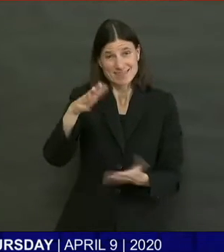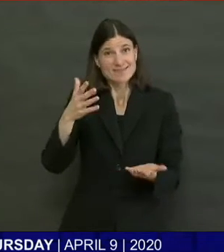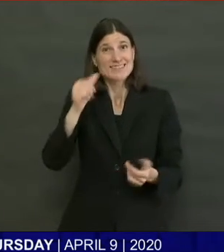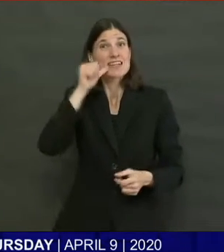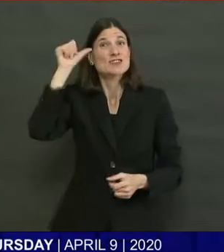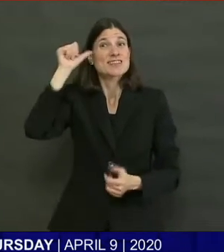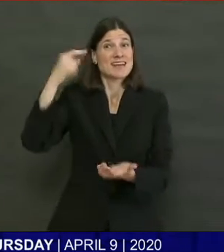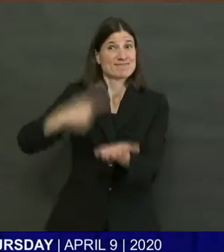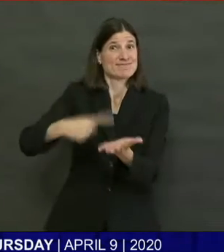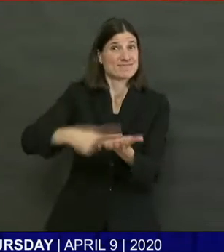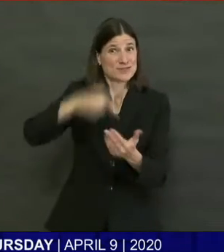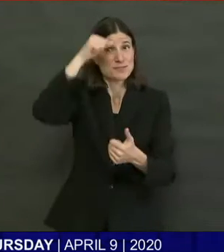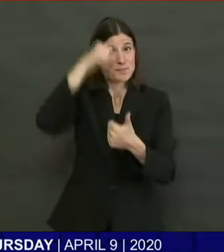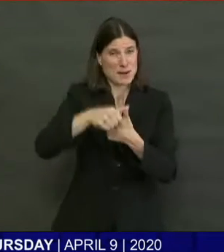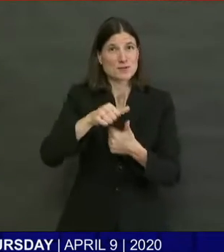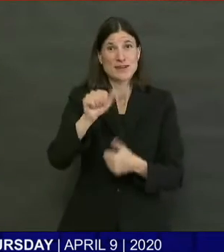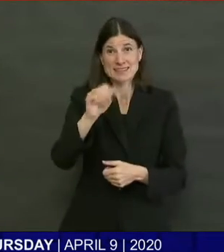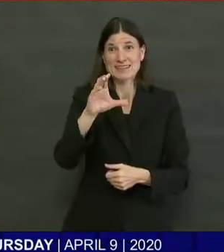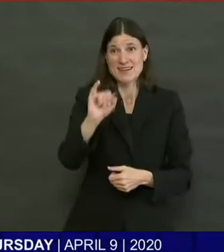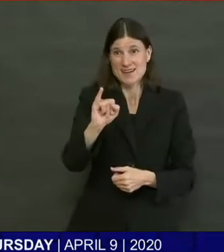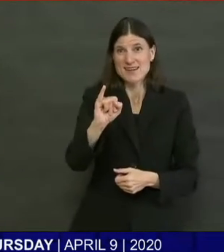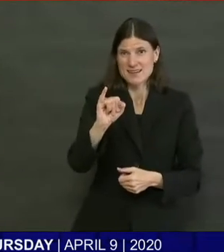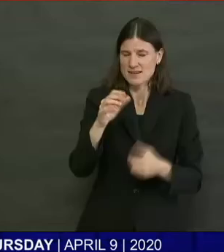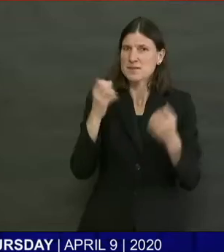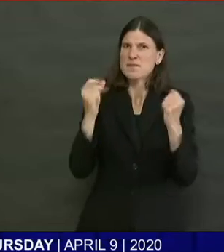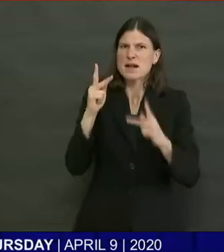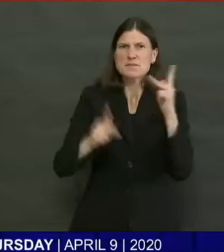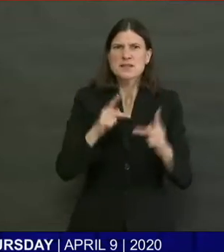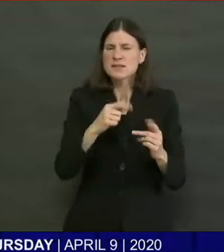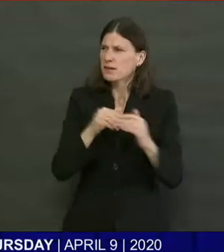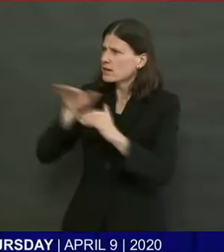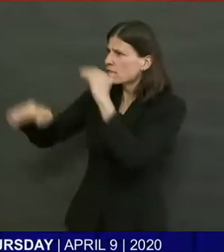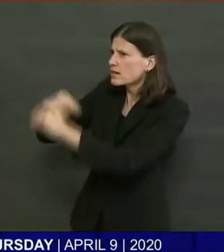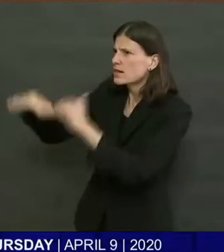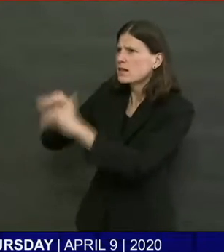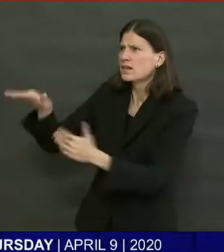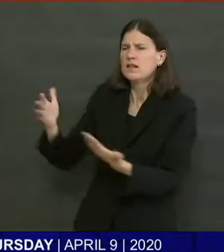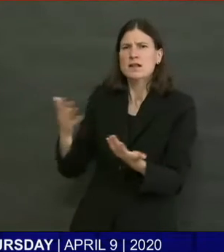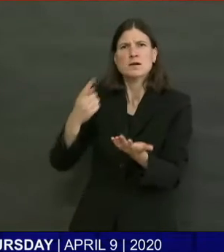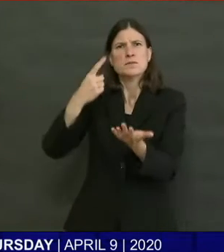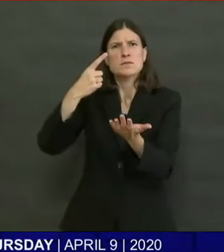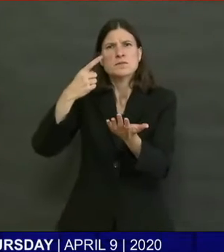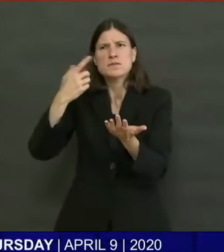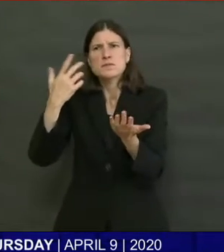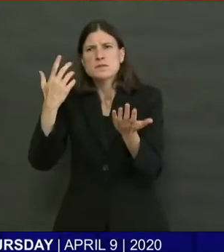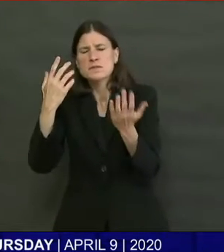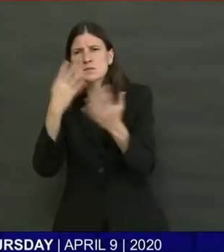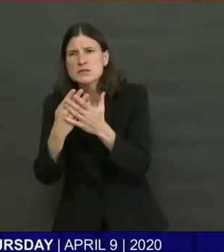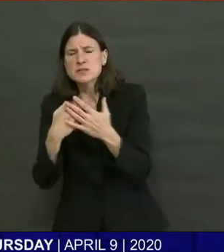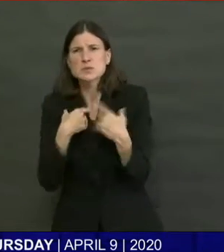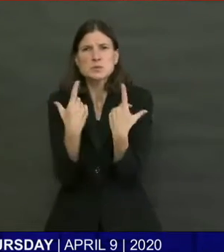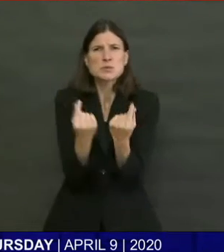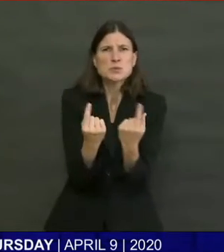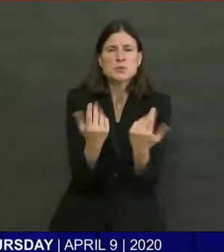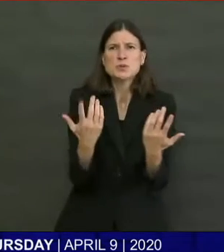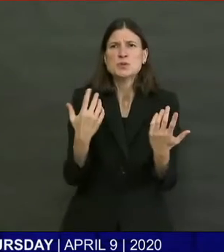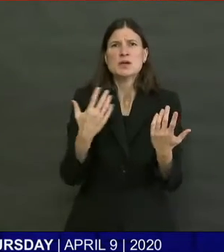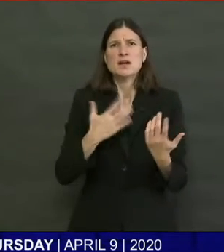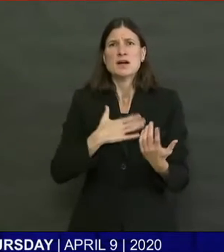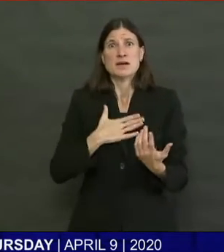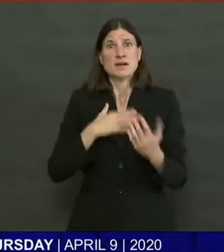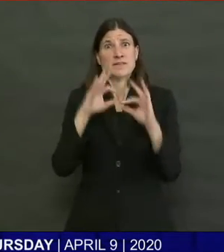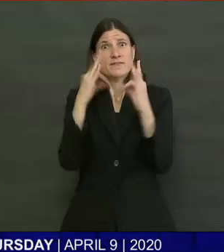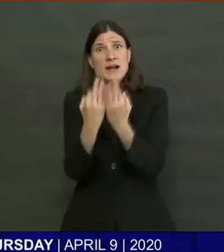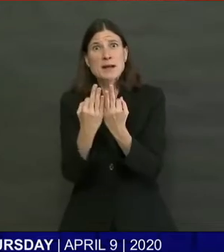Obviously, if you have a loved one who's in prison, that's a stressful time all the time. If you're in